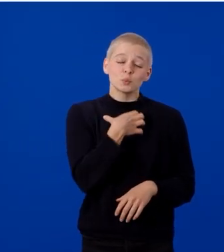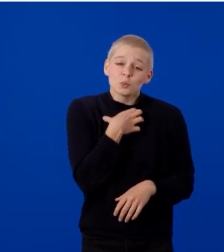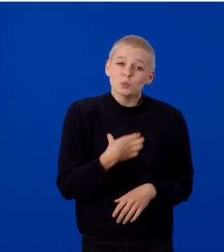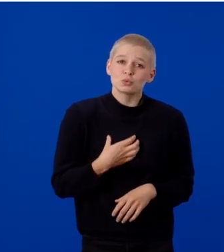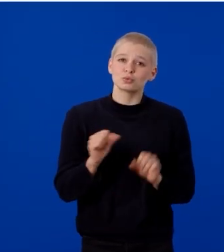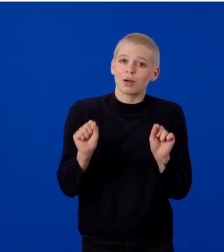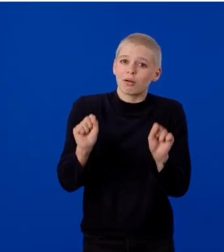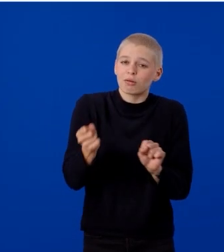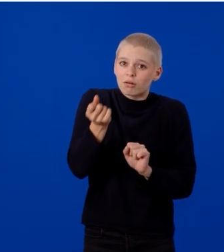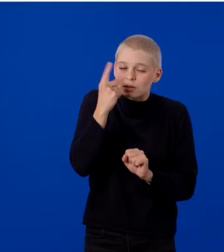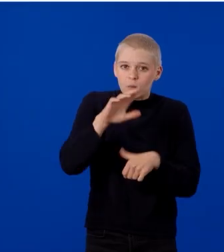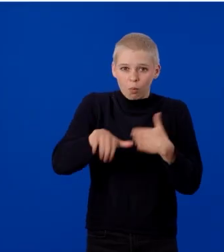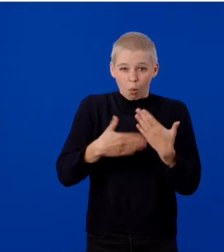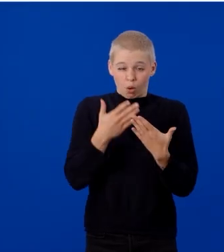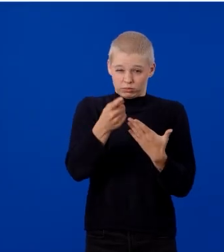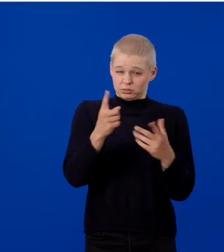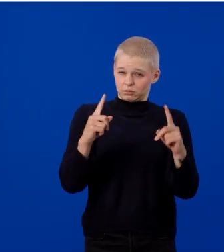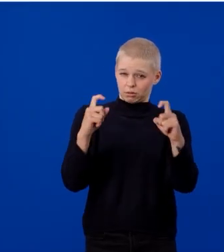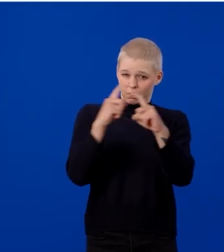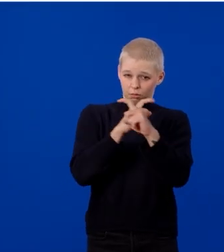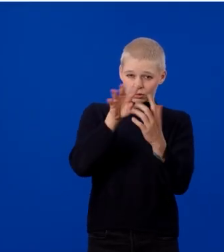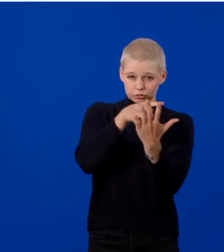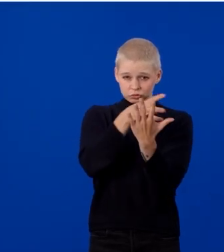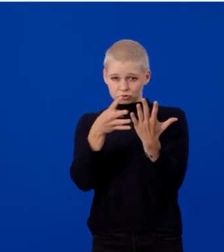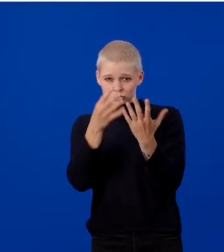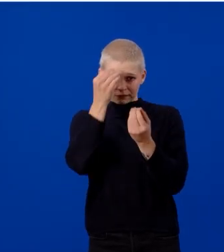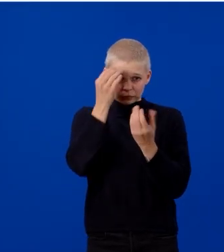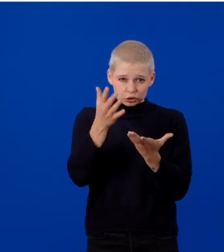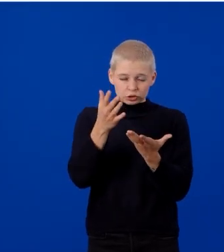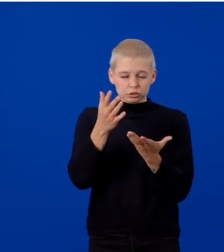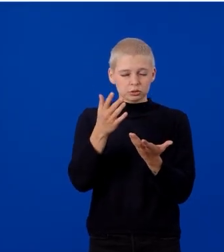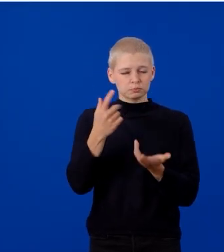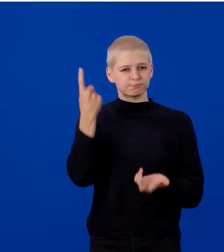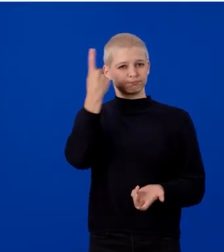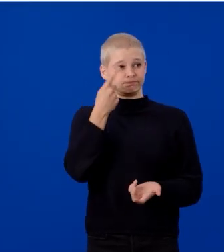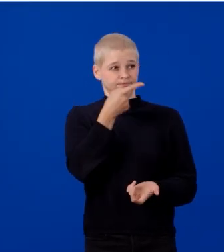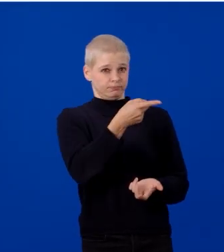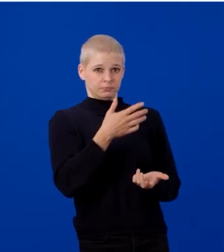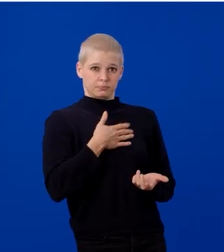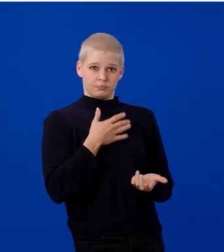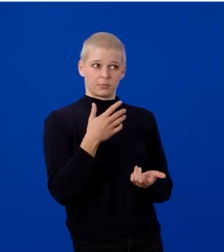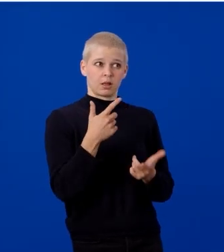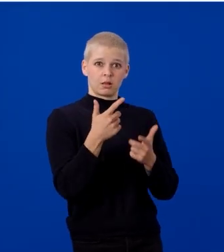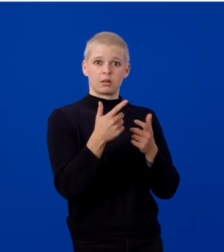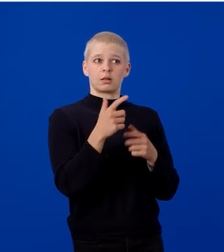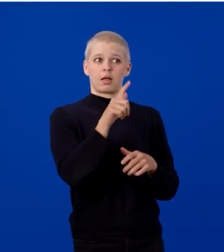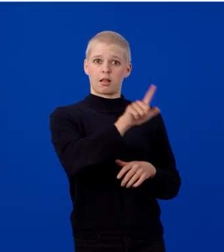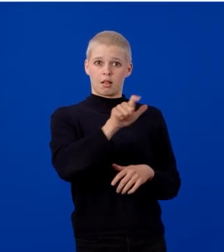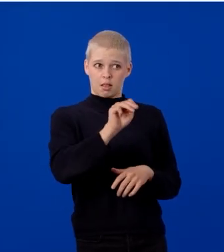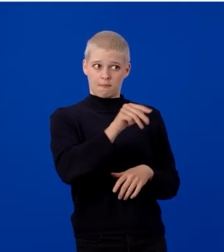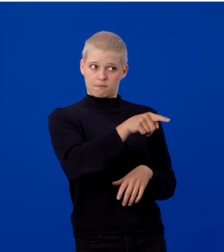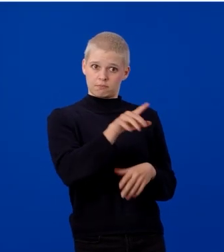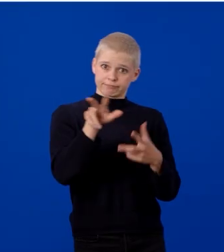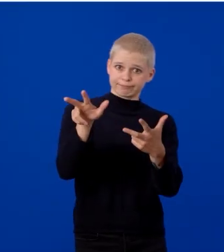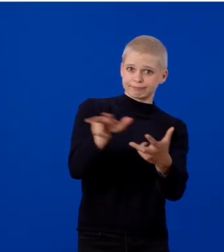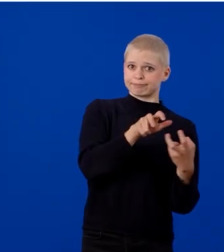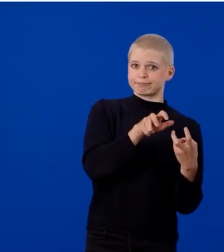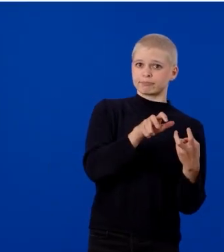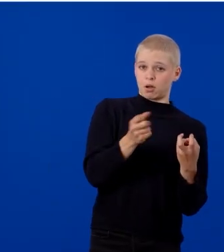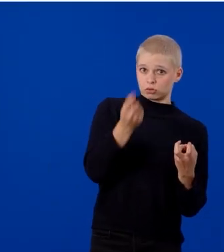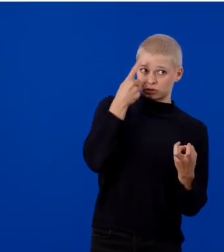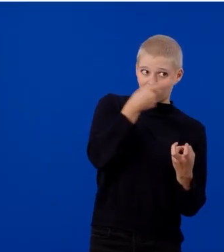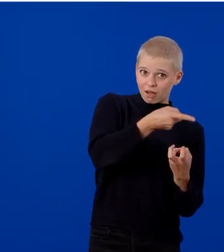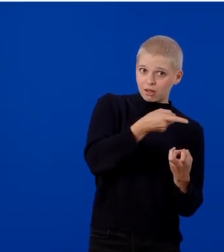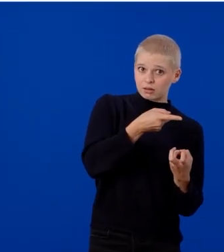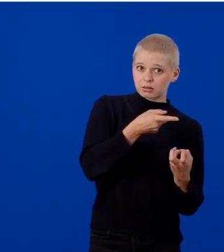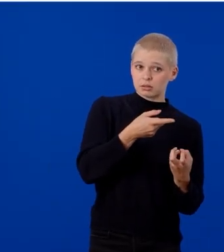all the complex charts, the question is, Can the large language model understand this data and convert into